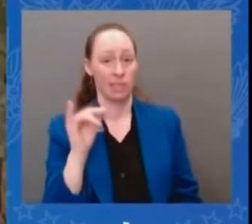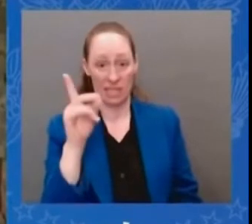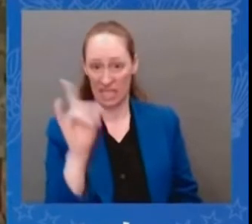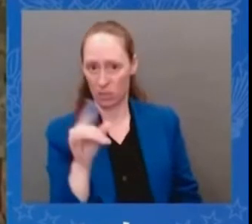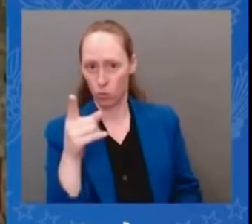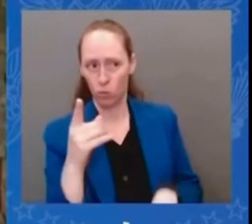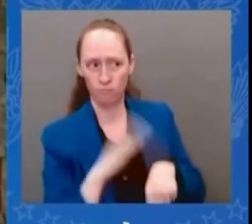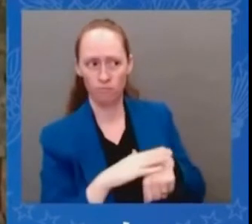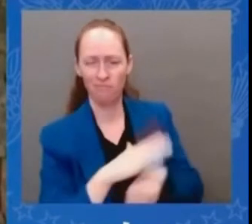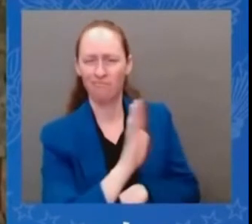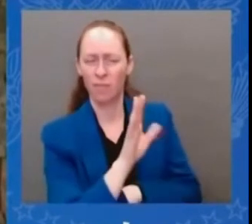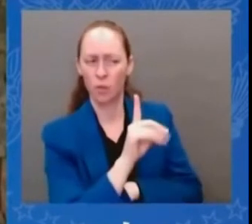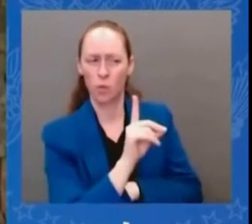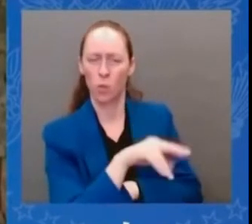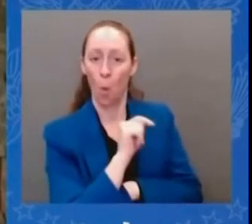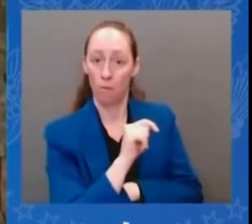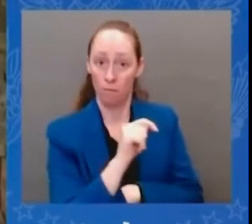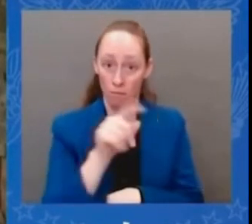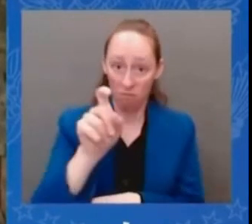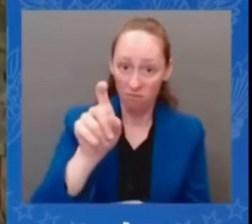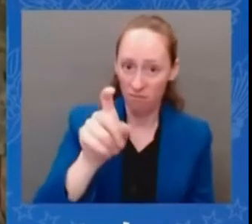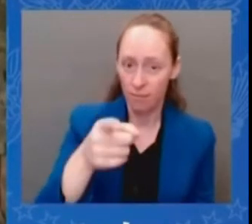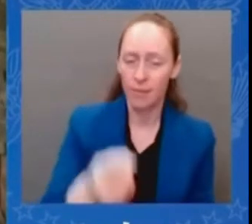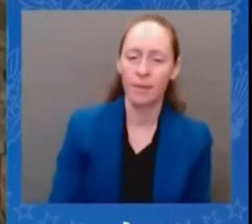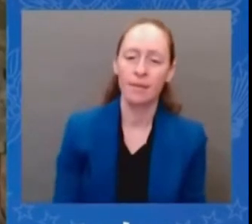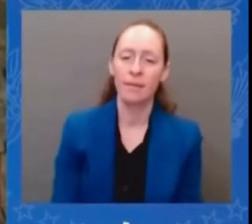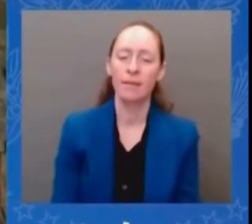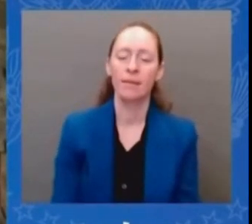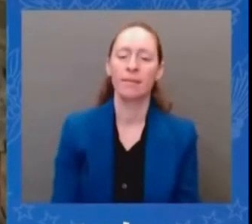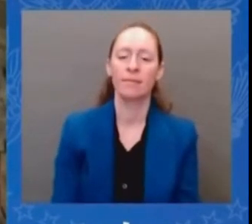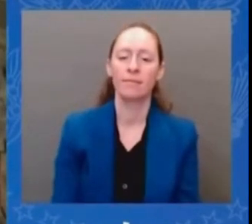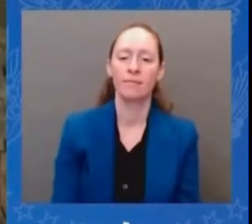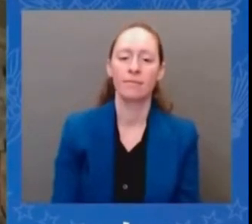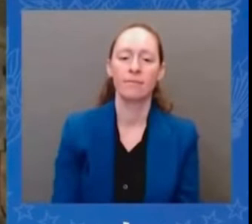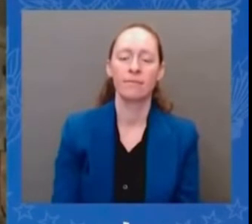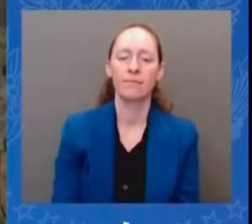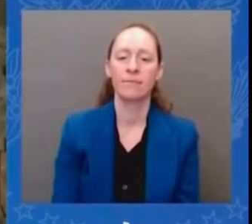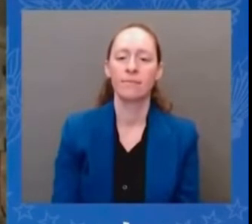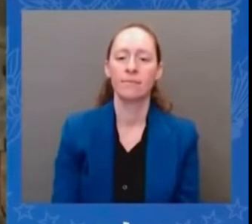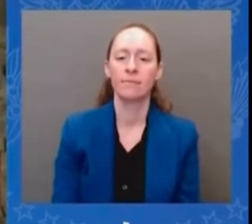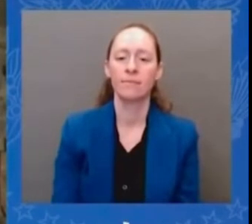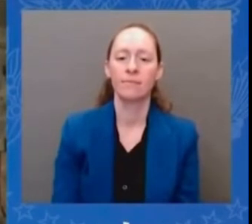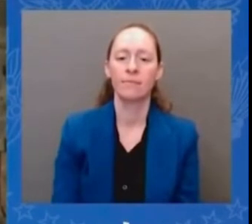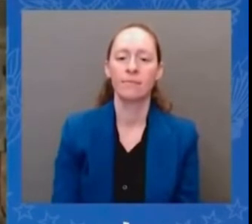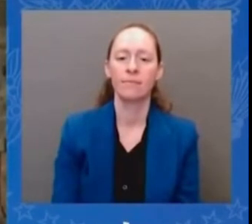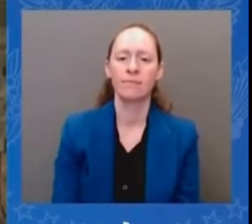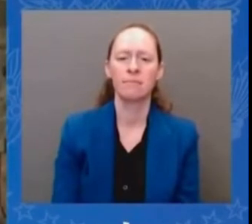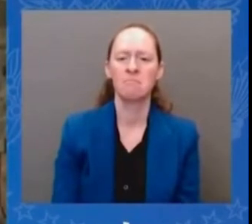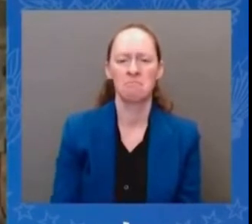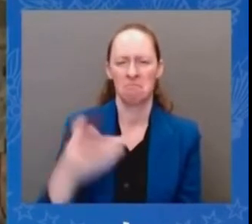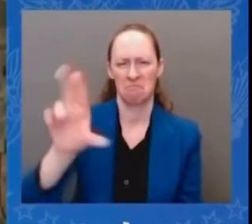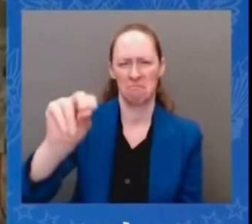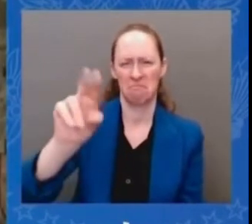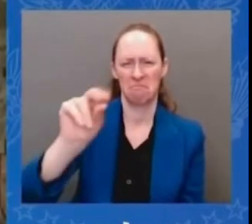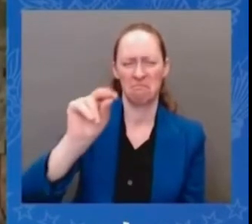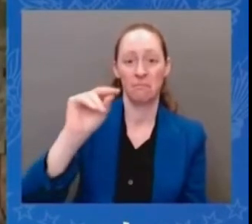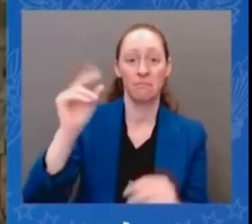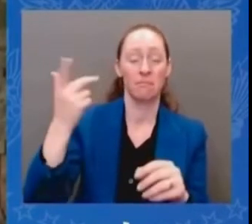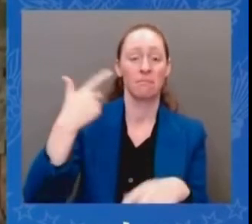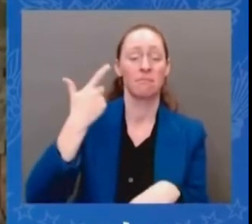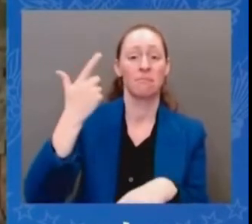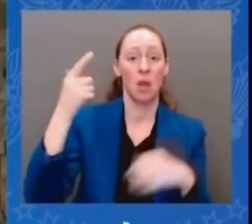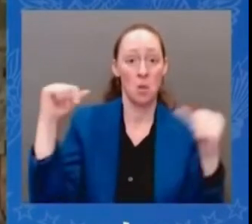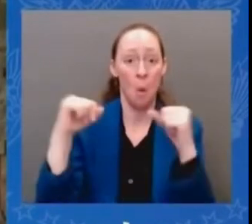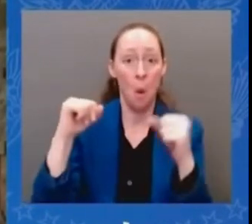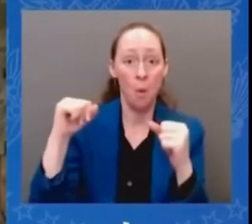cold war we uh i've met many times with xi jinping and we were candid and clear with one another across the